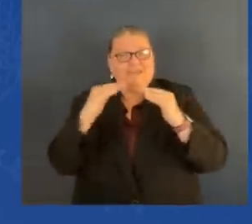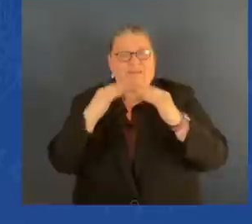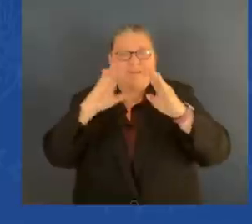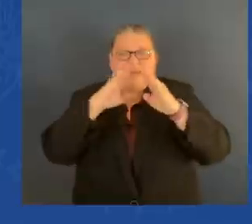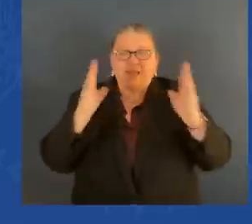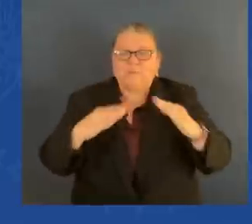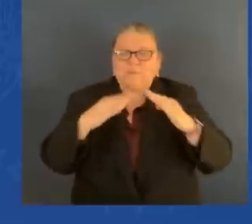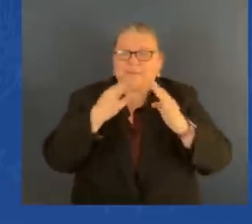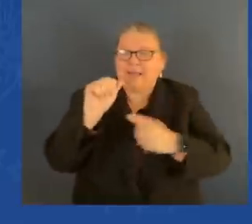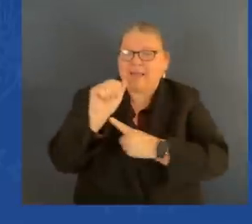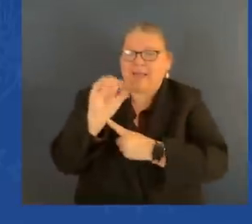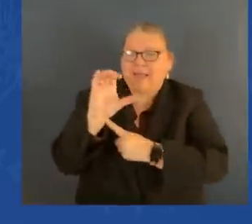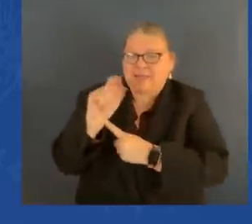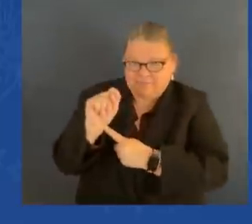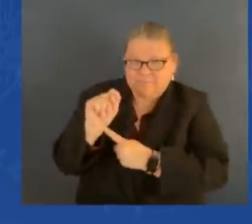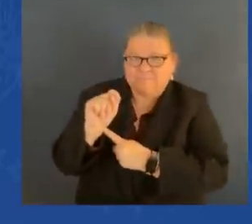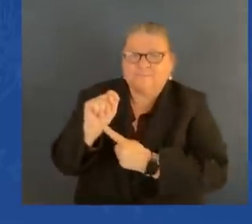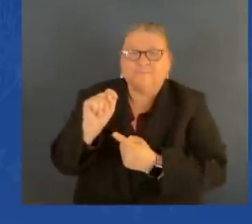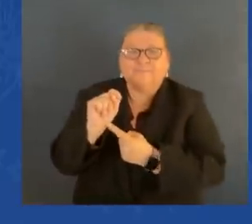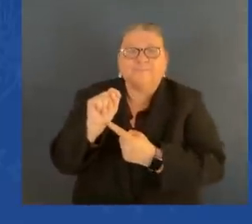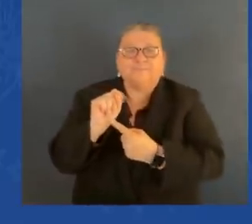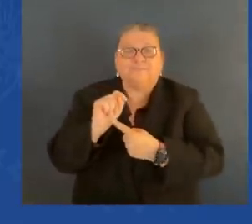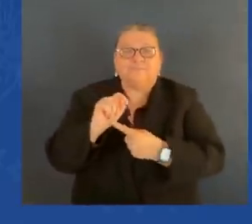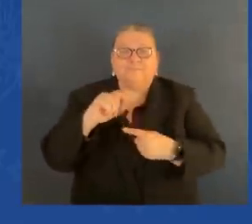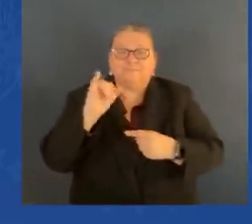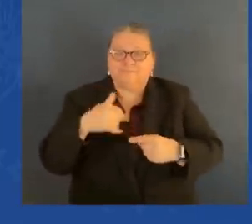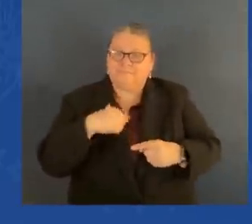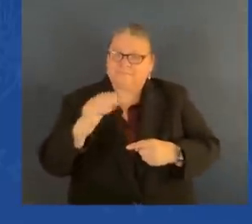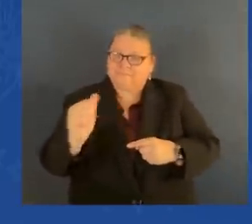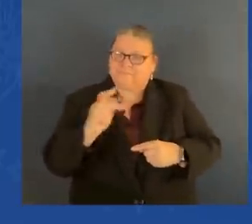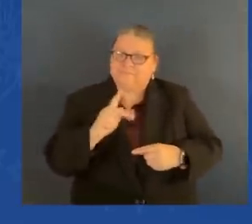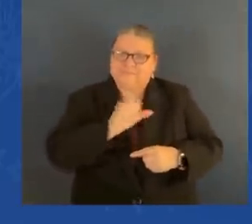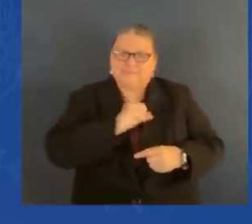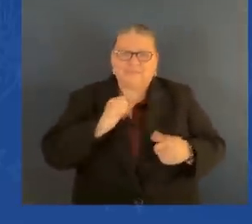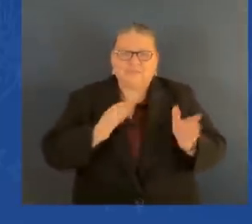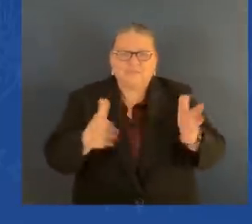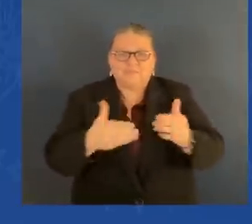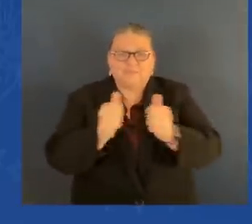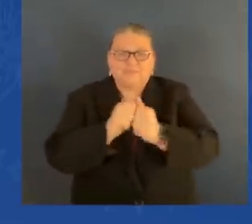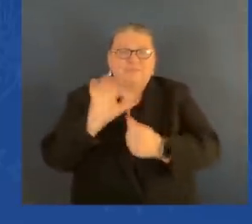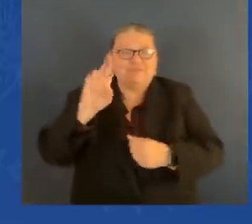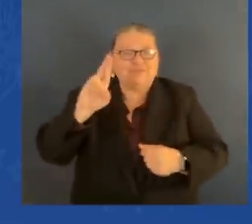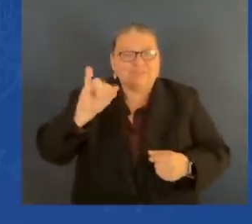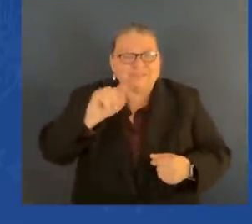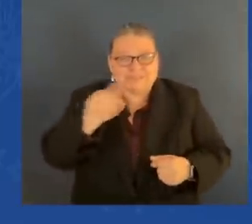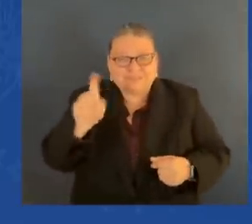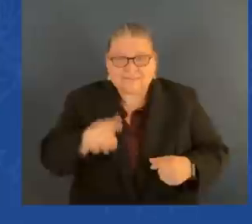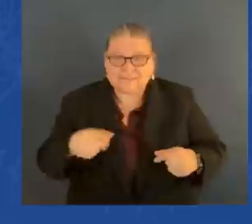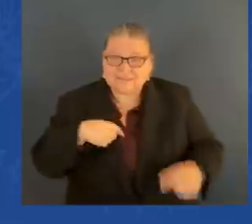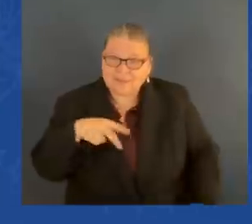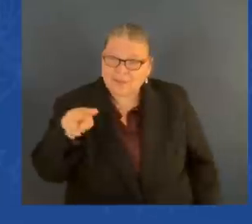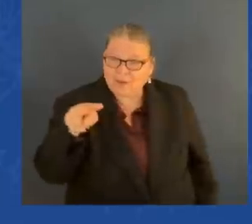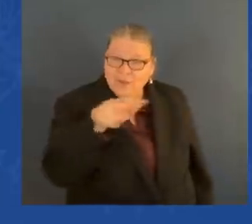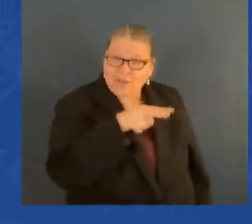I remember the look on his face. Literally, I remember the look on his face. Opened up neighborhoods,